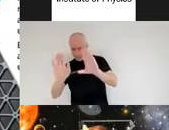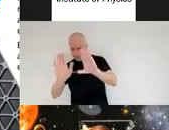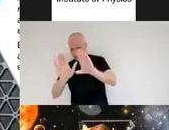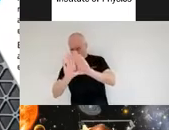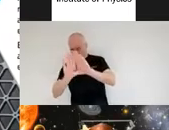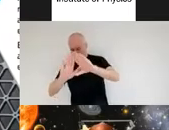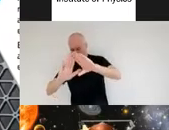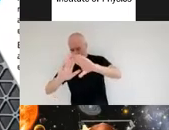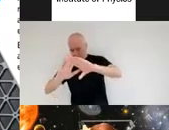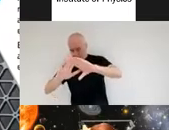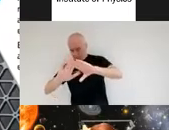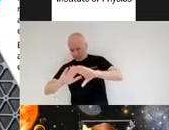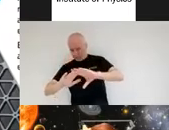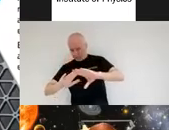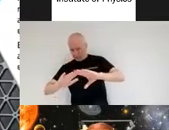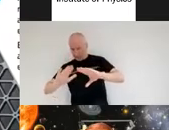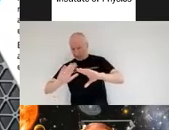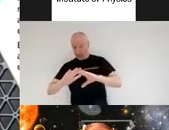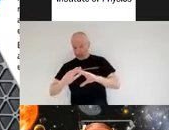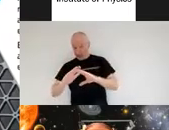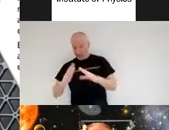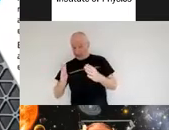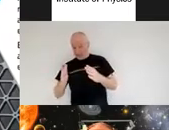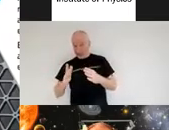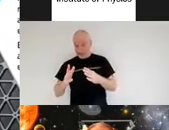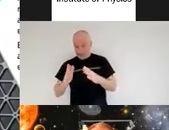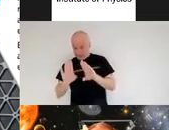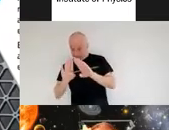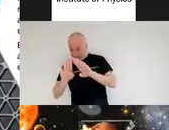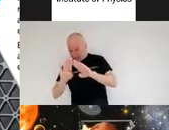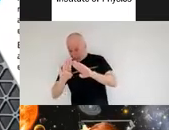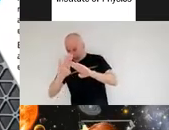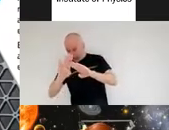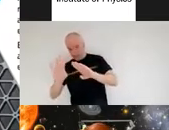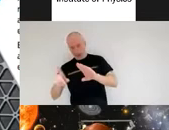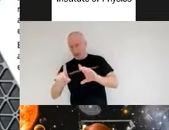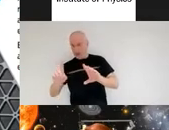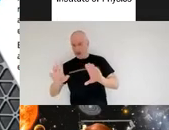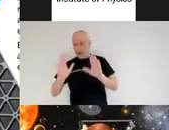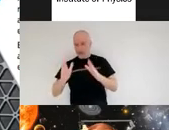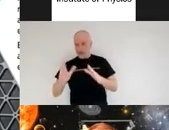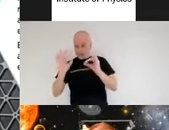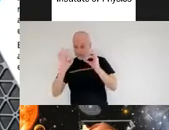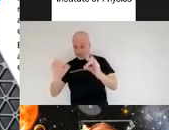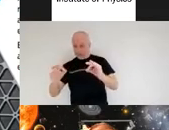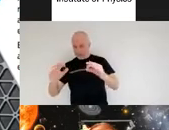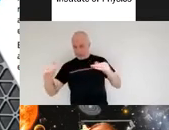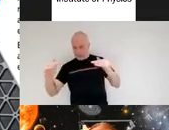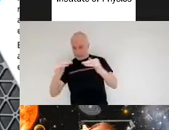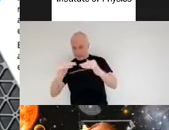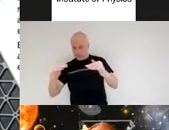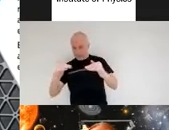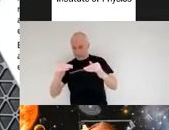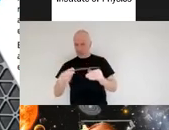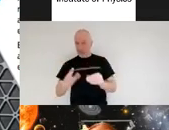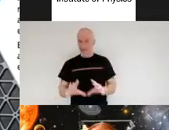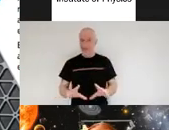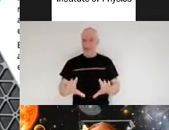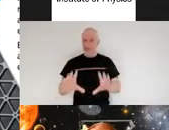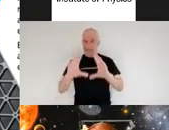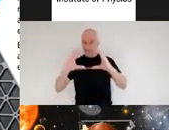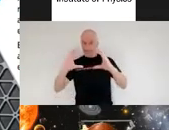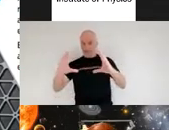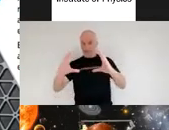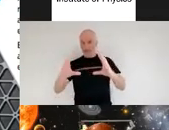absolutely tiny so on the back of each of these mirrors you can see in the image here you have a setup of six